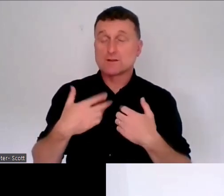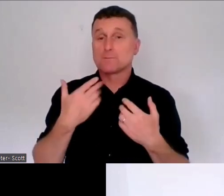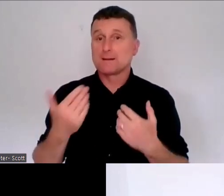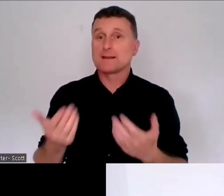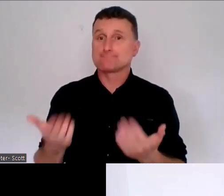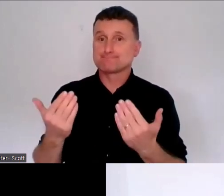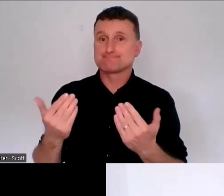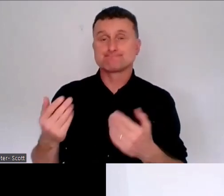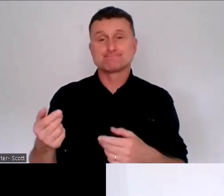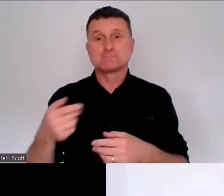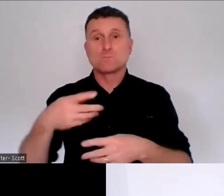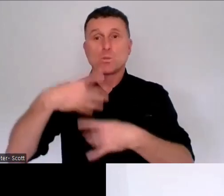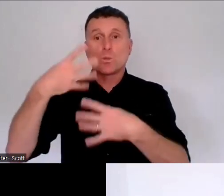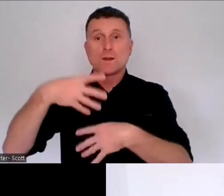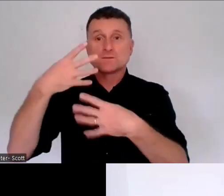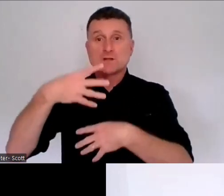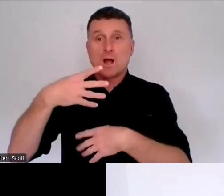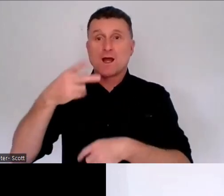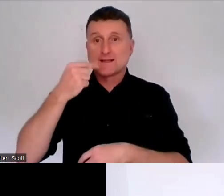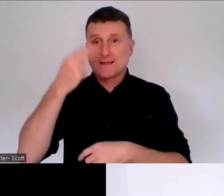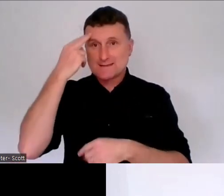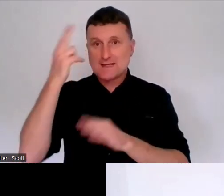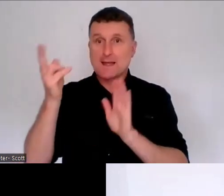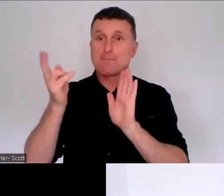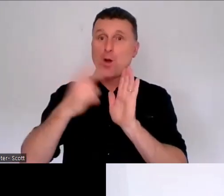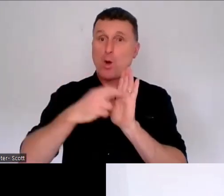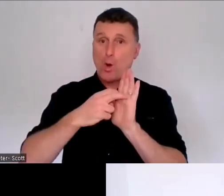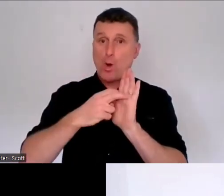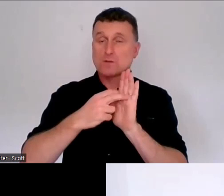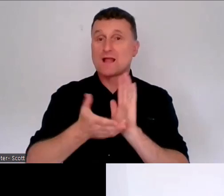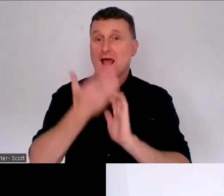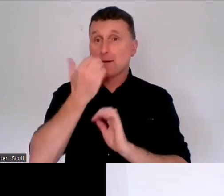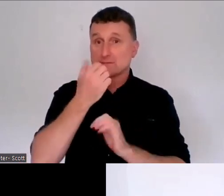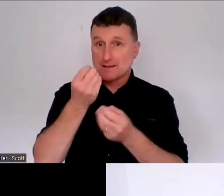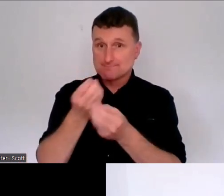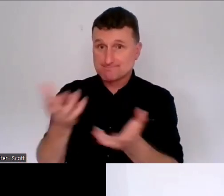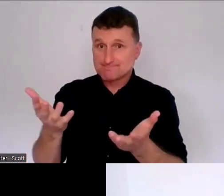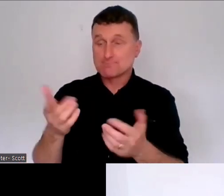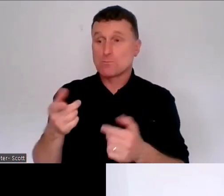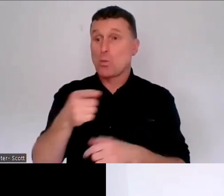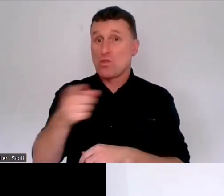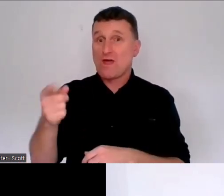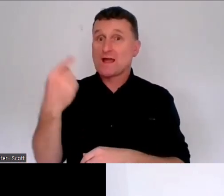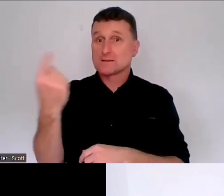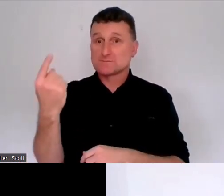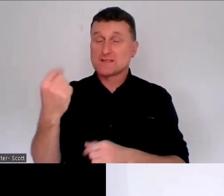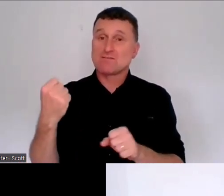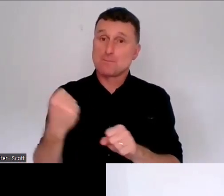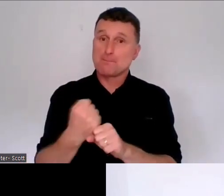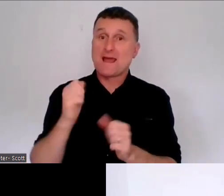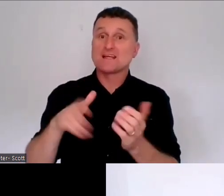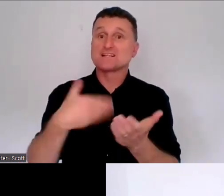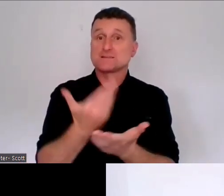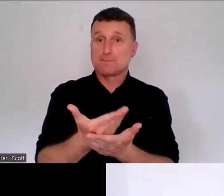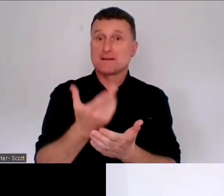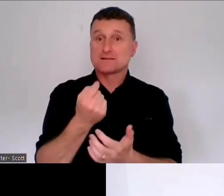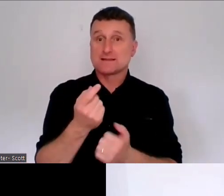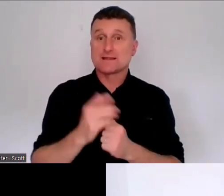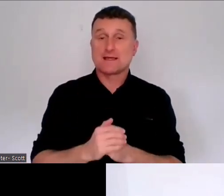subscribe for updates and make submissions. And we've got another question here,